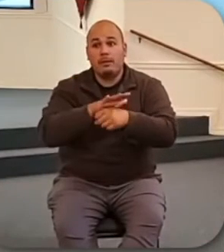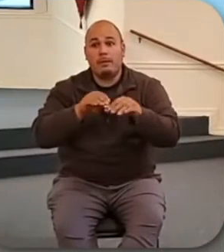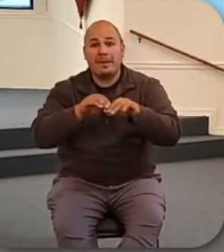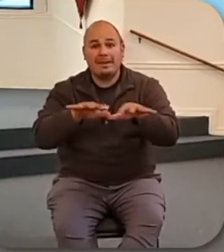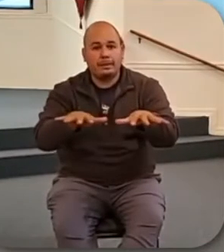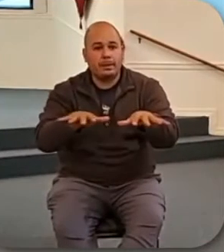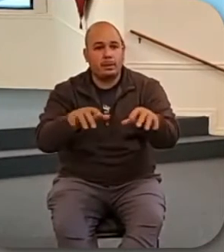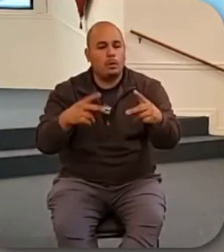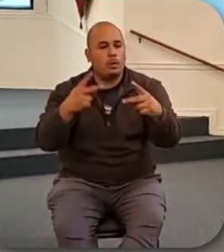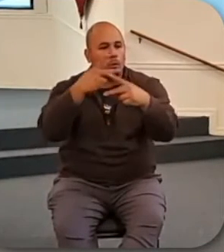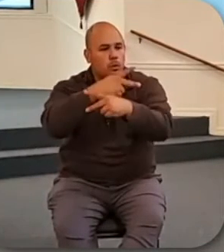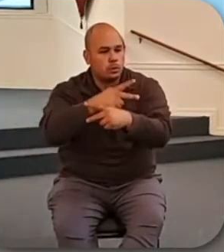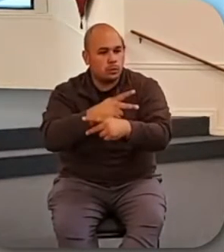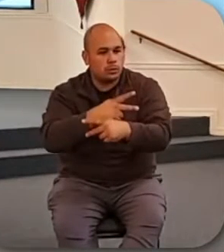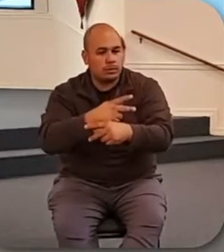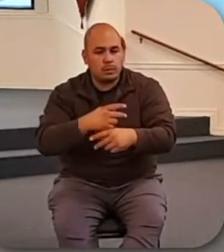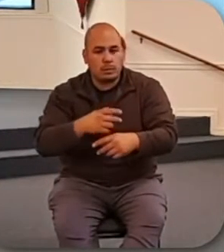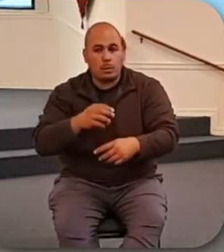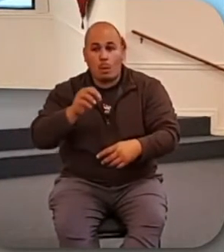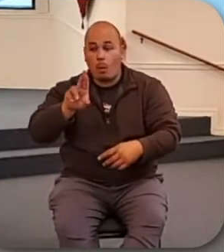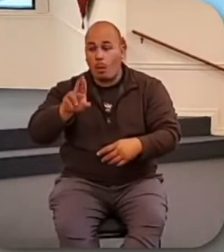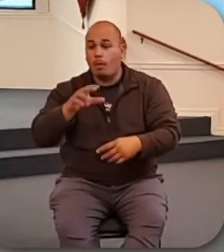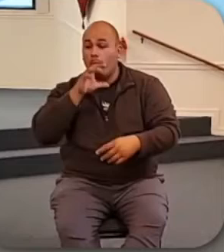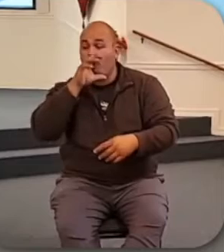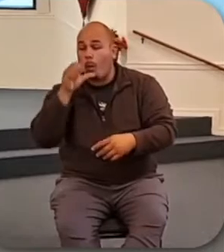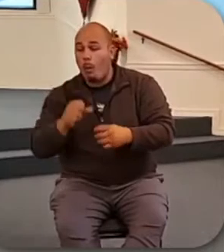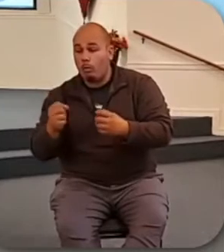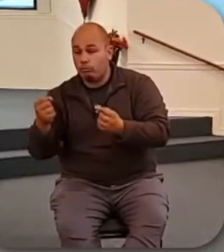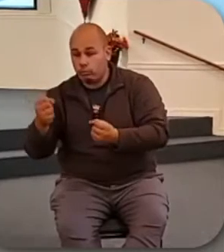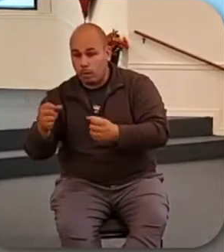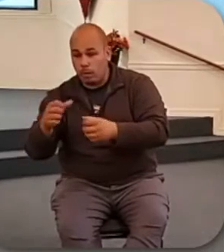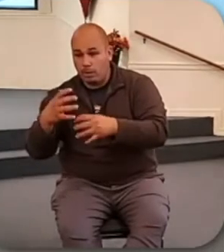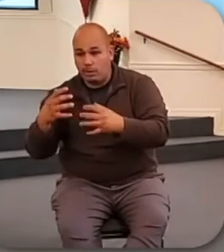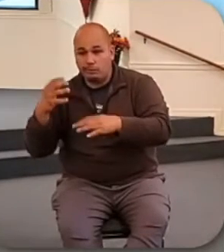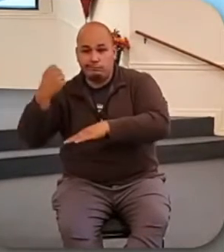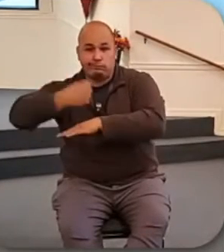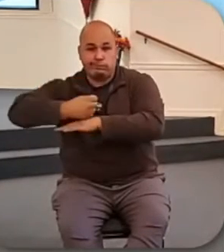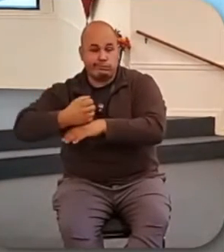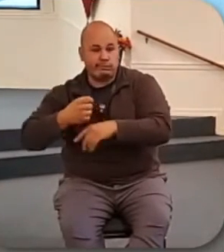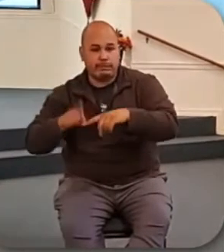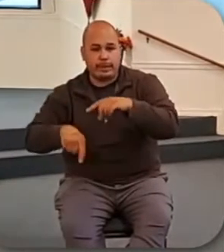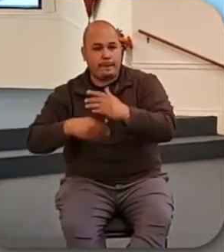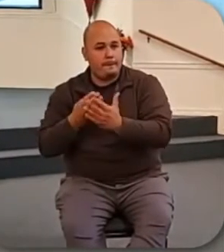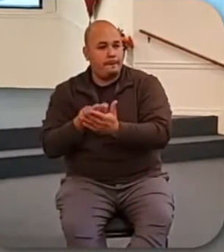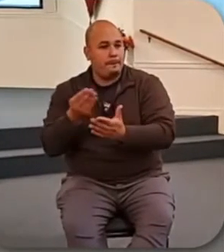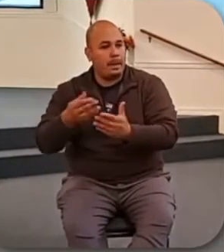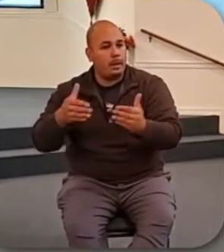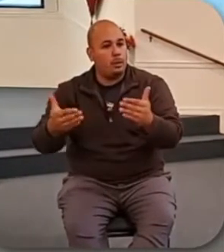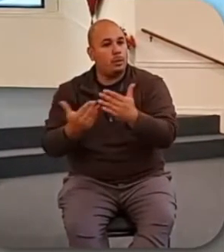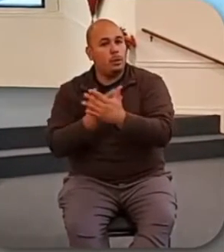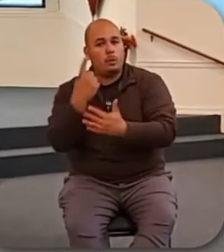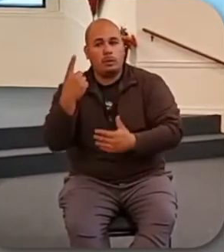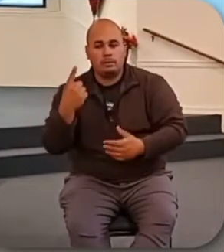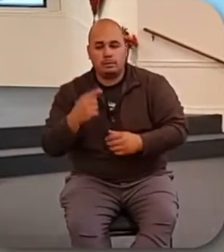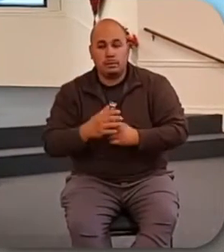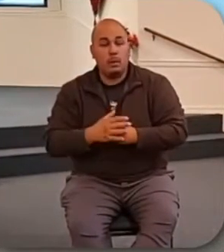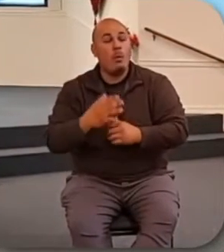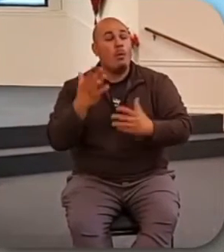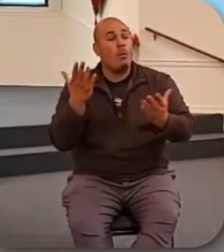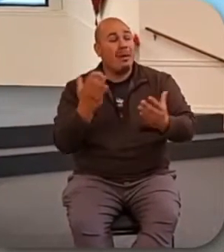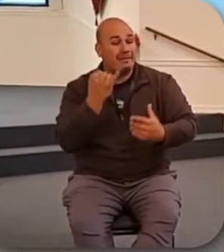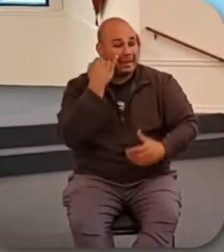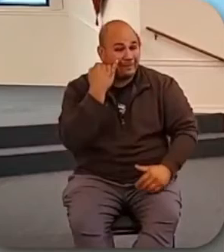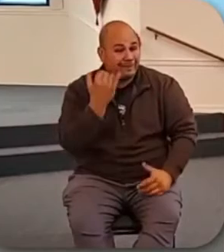What if the old car breaks down and car prices are still super high and we can't afford a new one? What if?